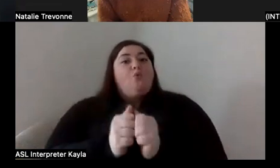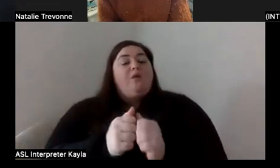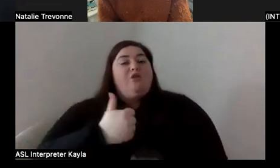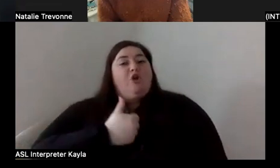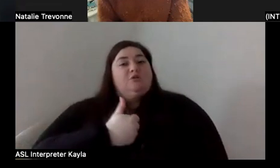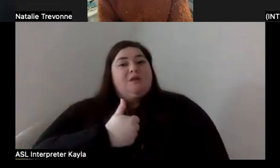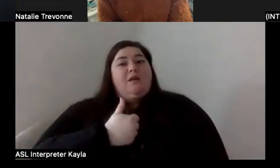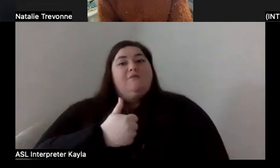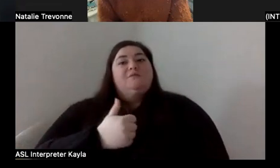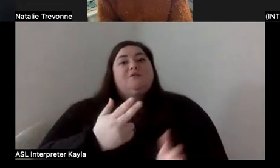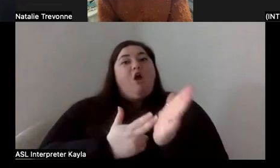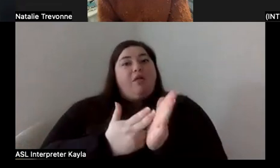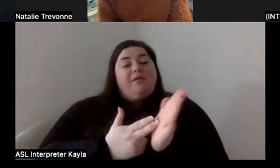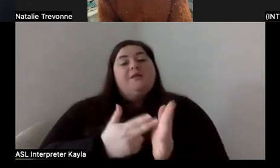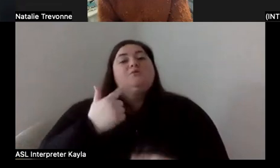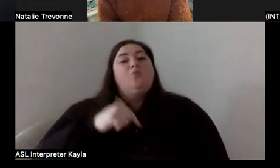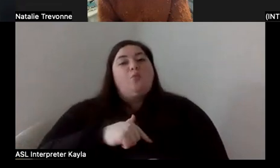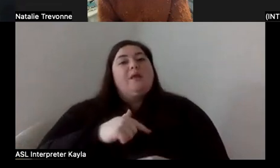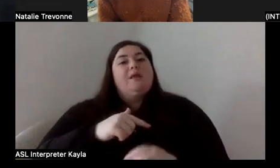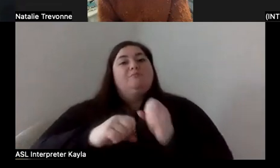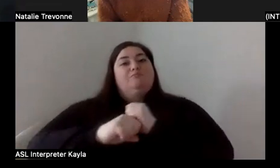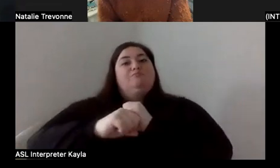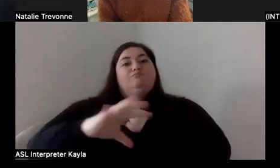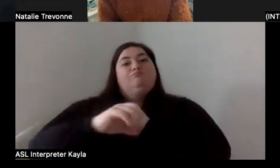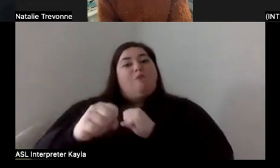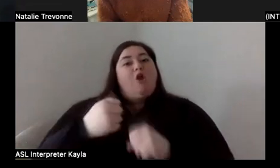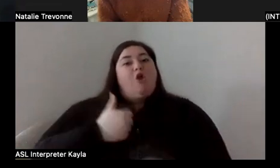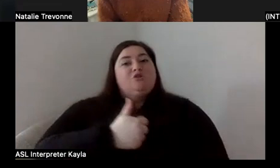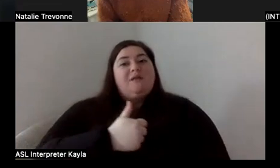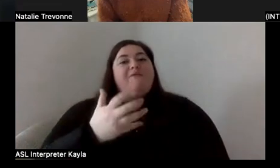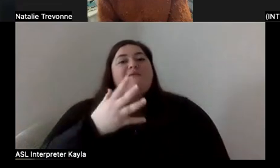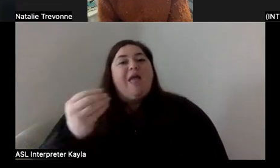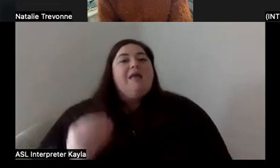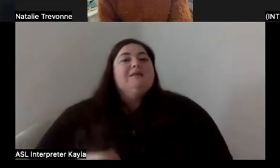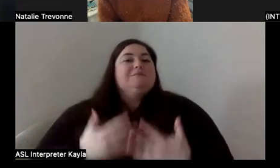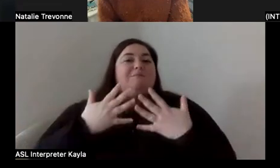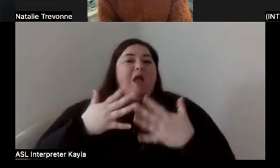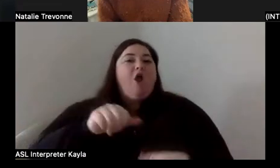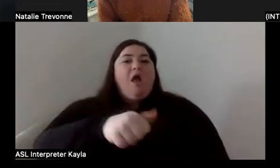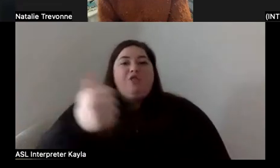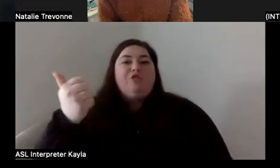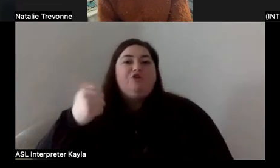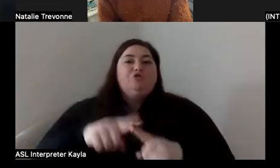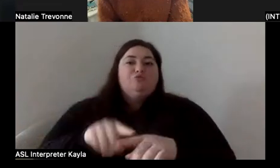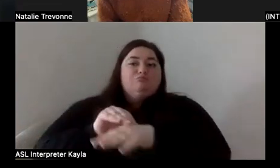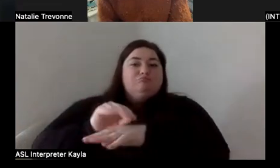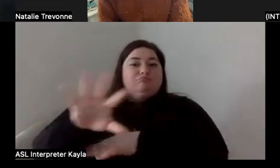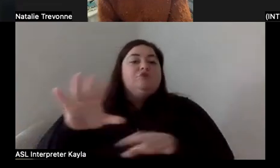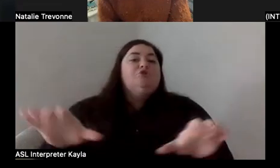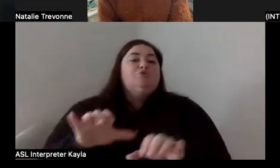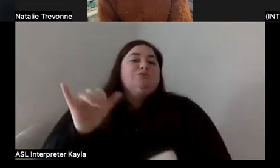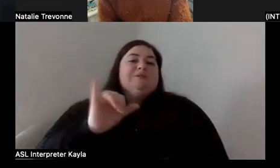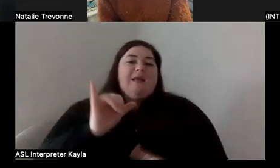then we're inevitably not only promoting ourselves. We are inspiring others to, to do the same. So,